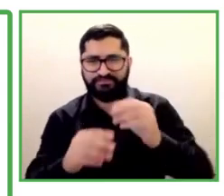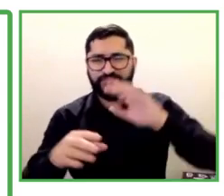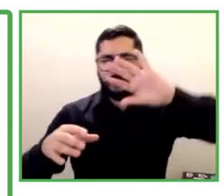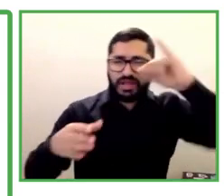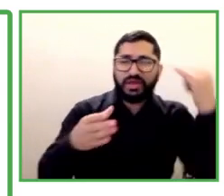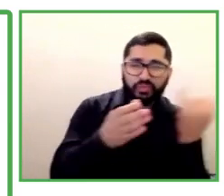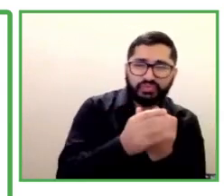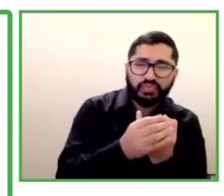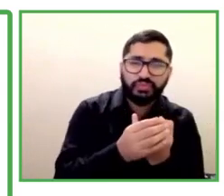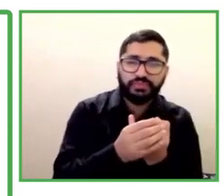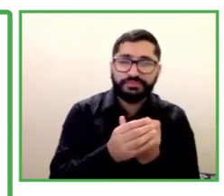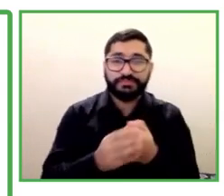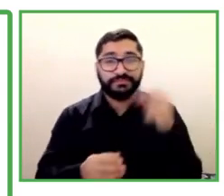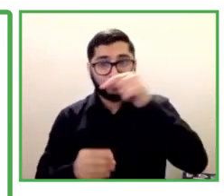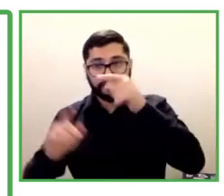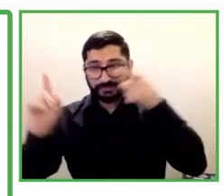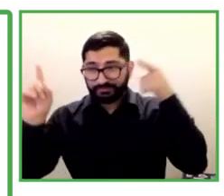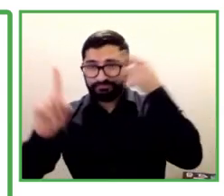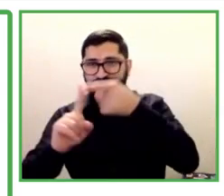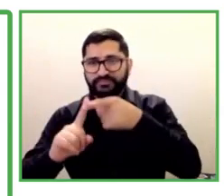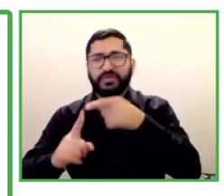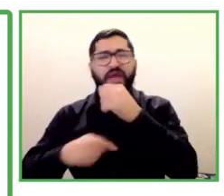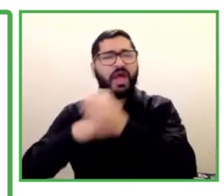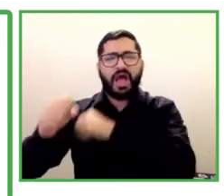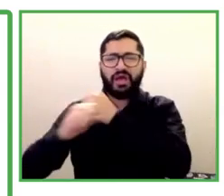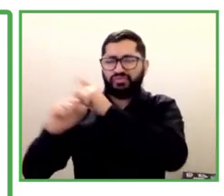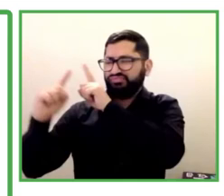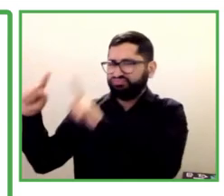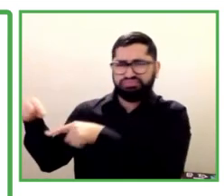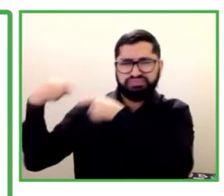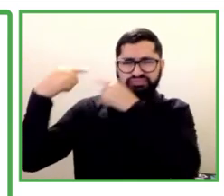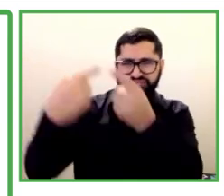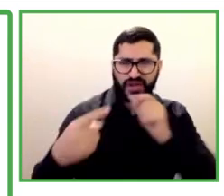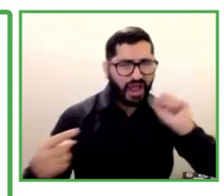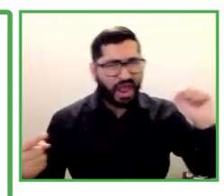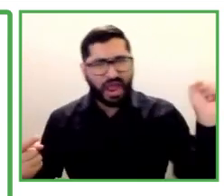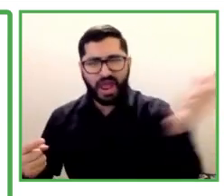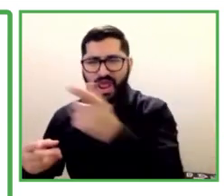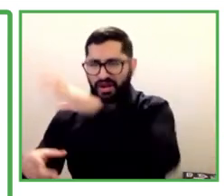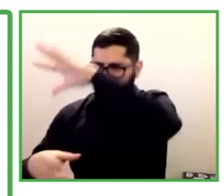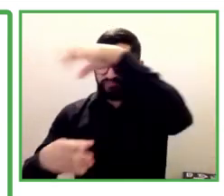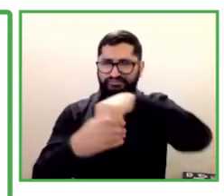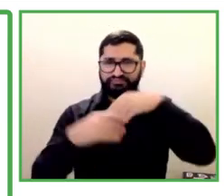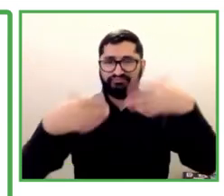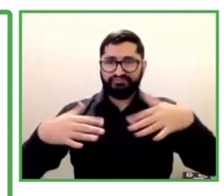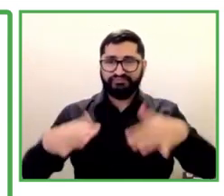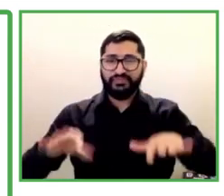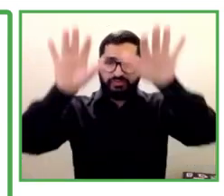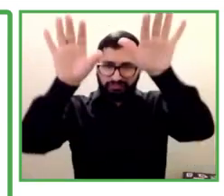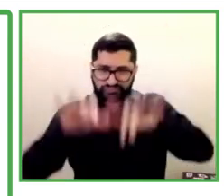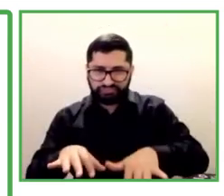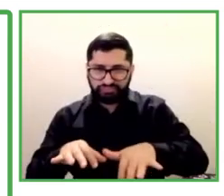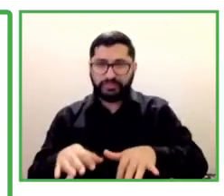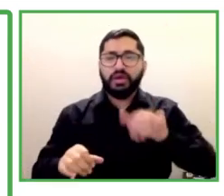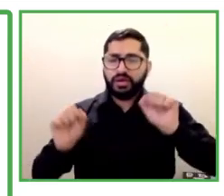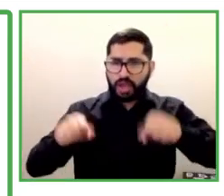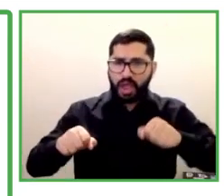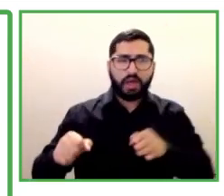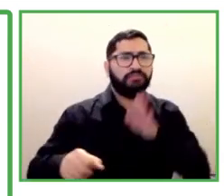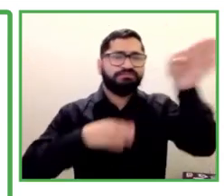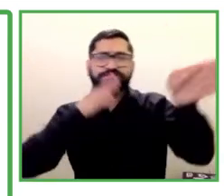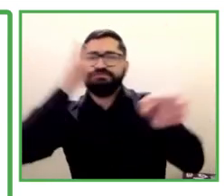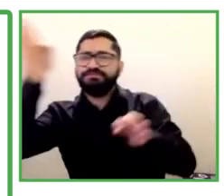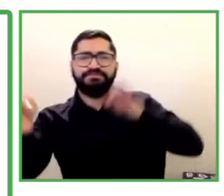online, which has helped us to go to other countries, the same multinational who's with us. So if you're a